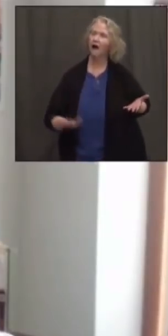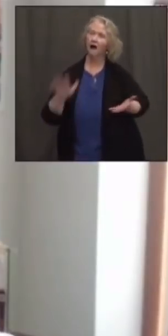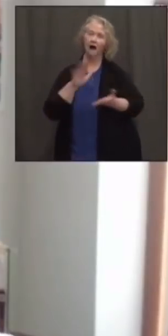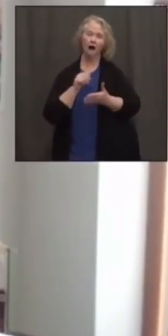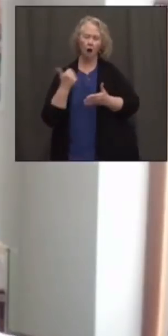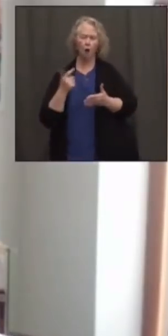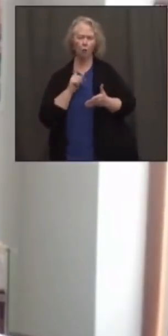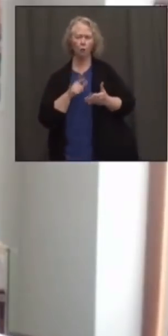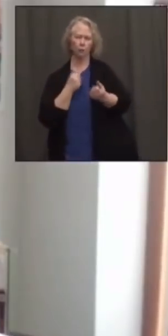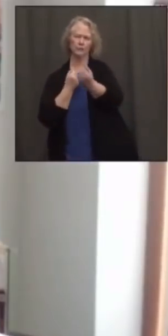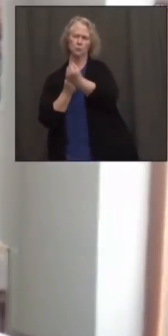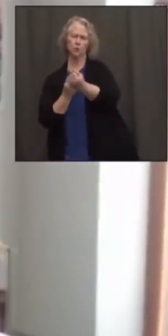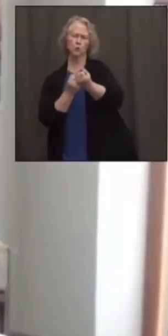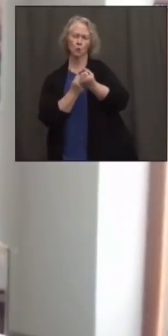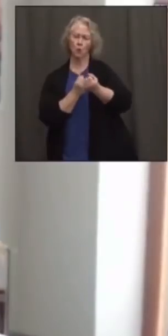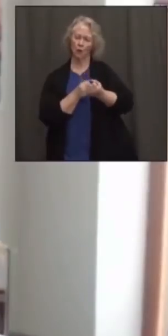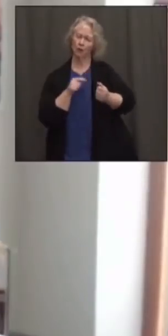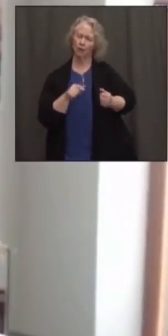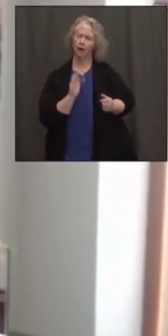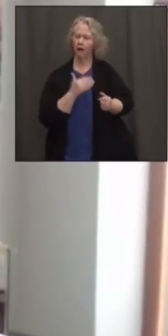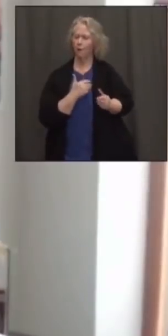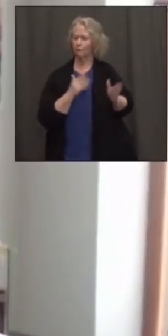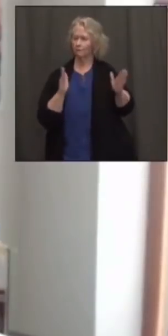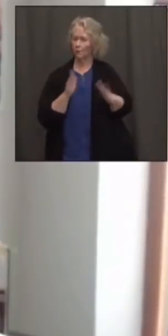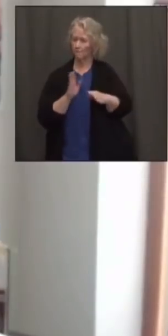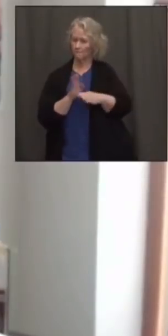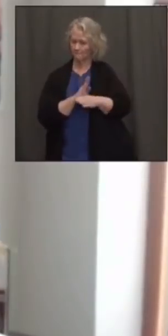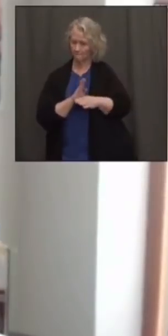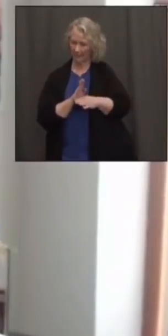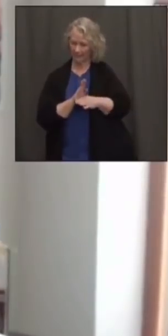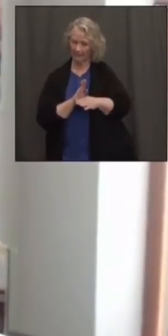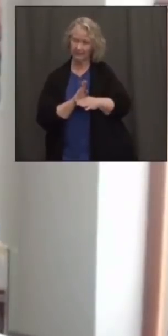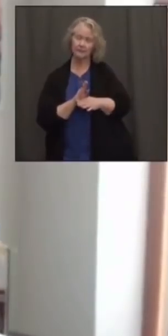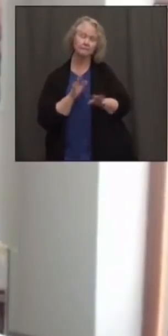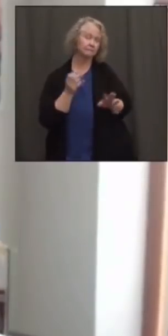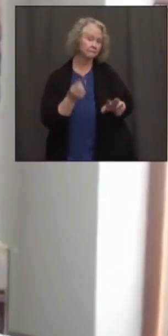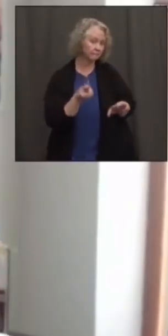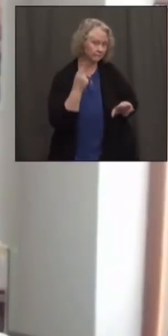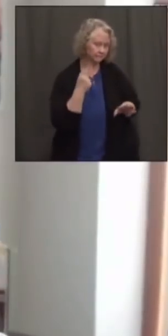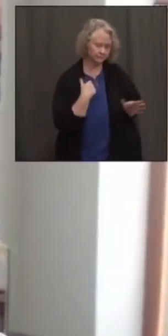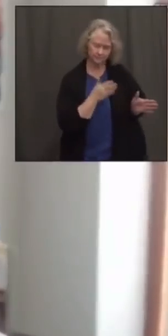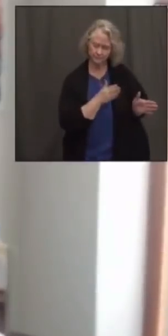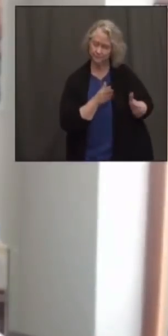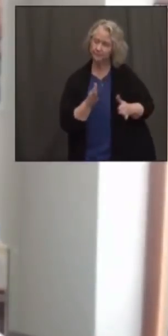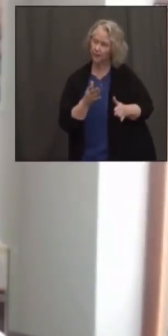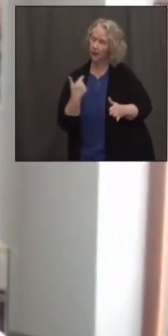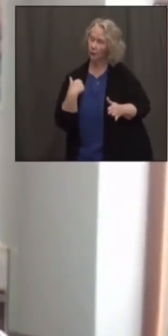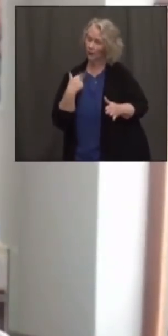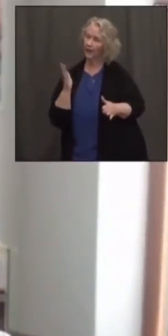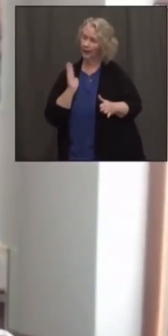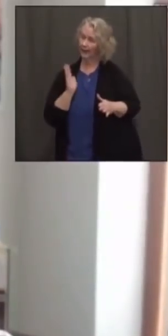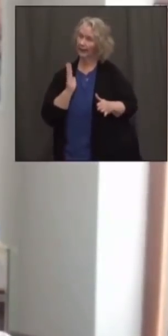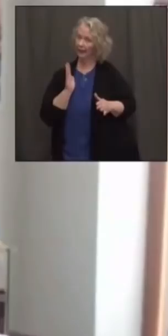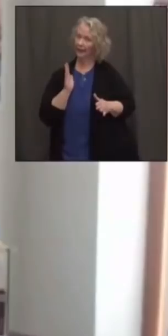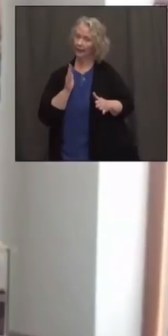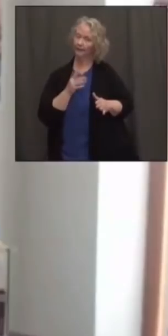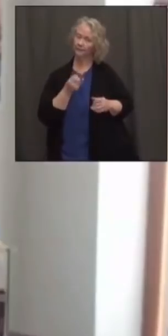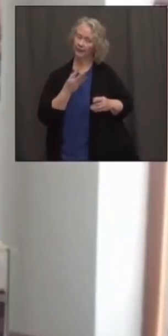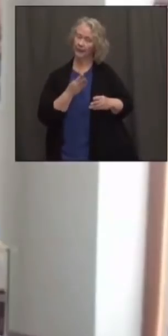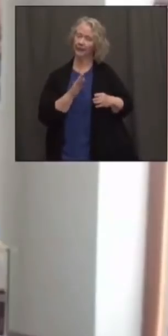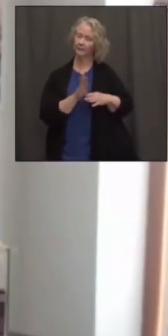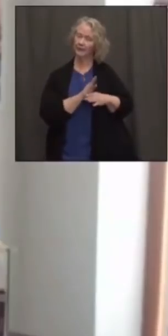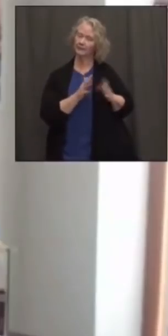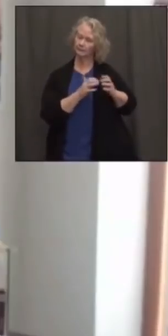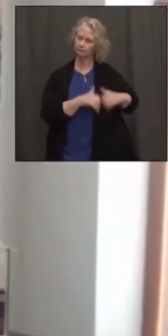supportive of the small businesses through this pivot. We know that we, as you said, lost businesses, but there's opportunity for new